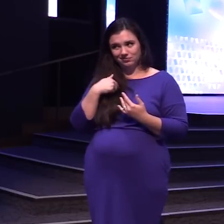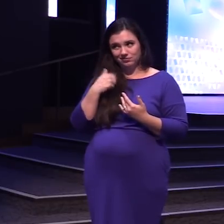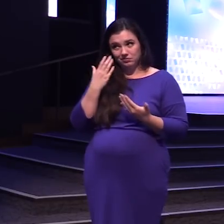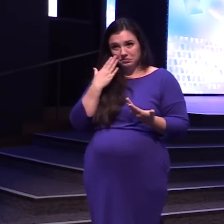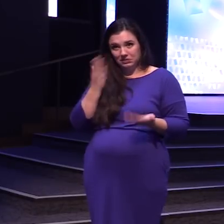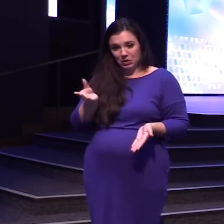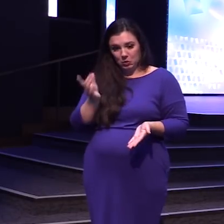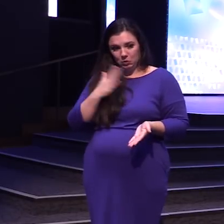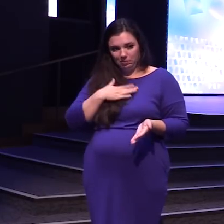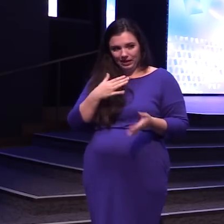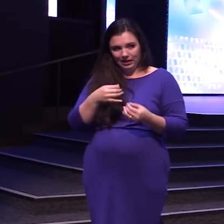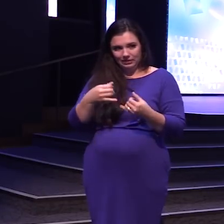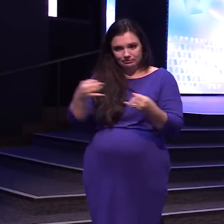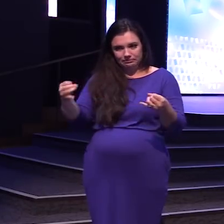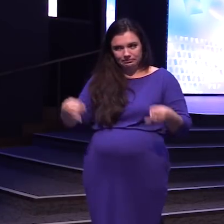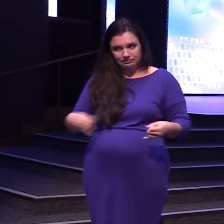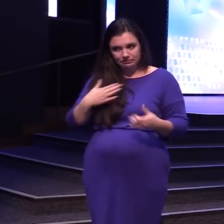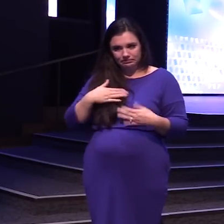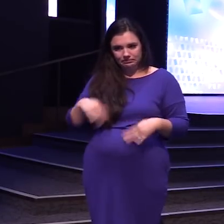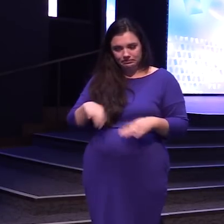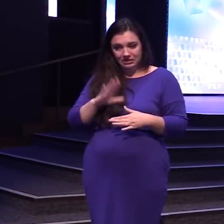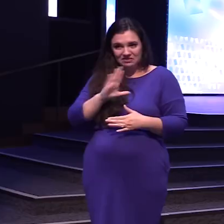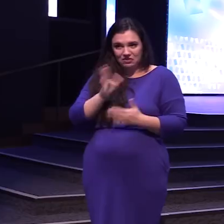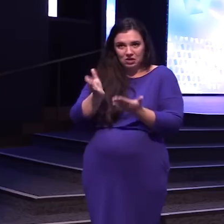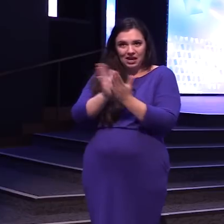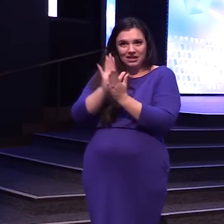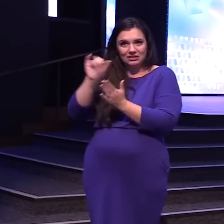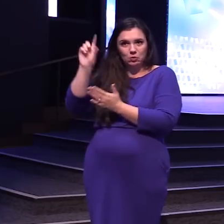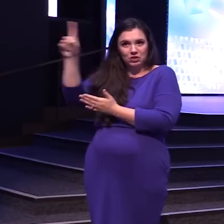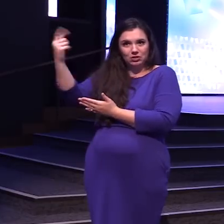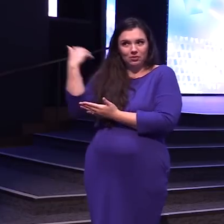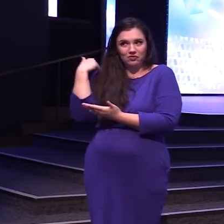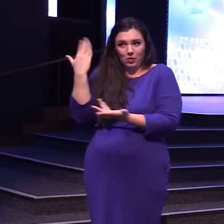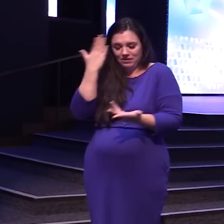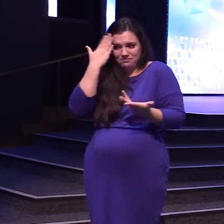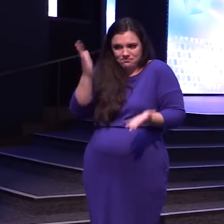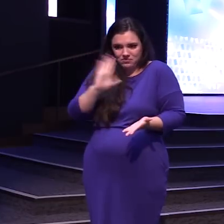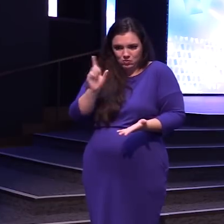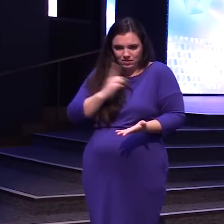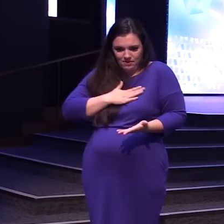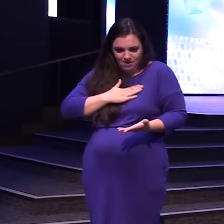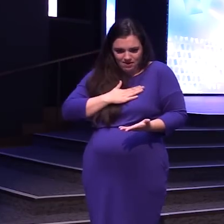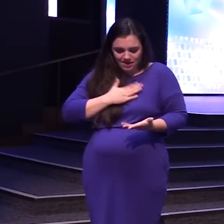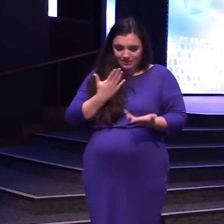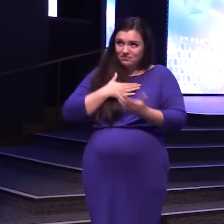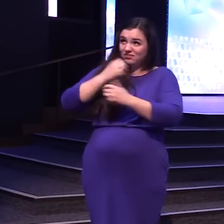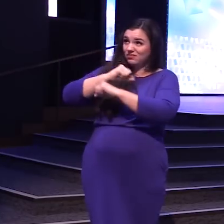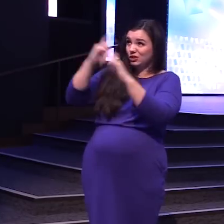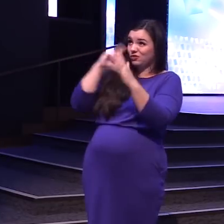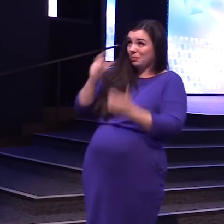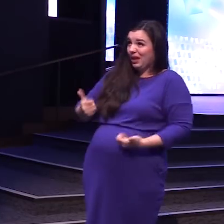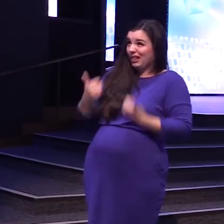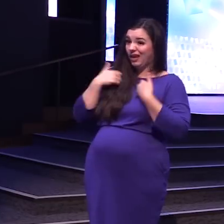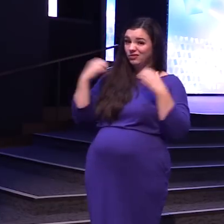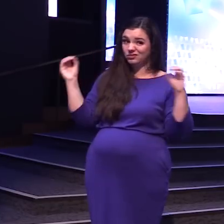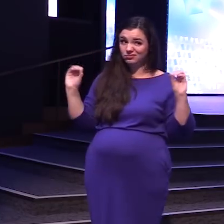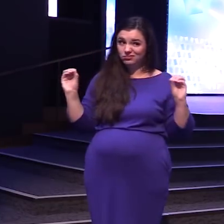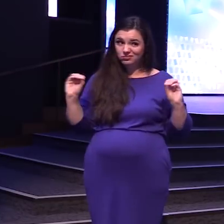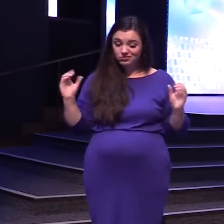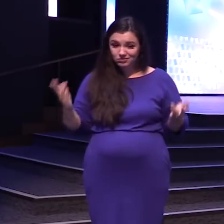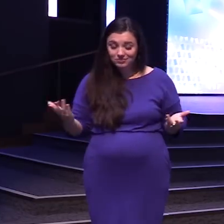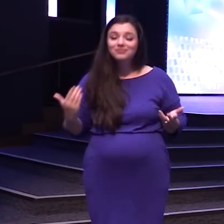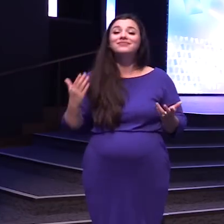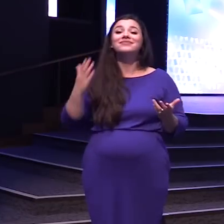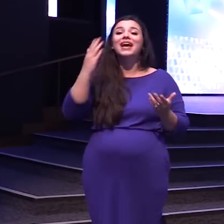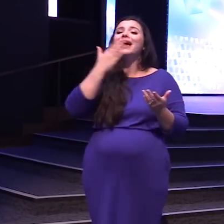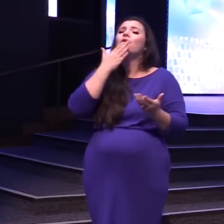know I don't know where my territory is Like I've never even asked that question Like I don't know where my territory is I don't know that I have a vision for my life I have the